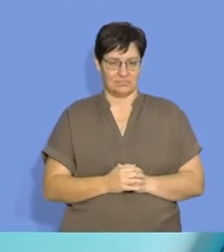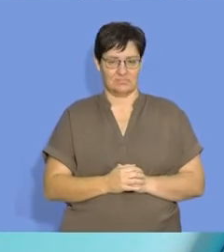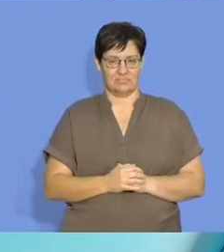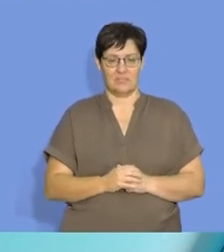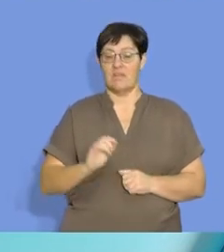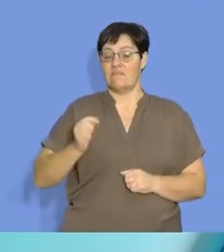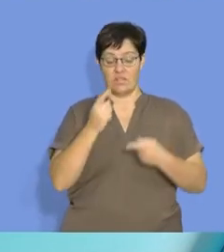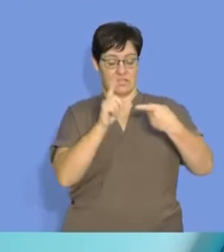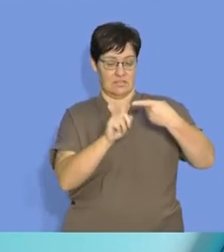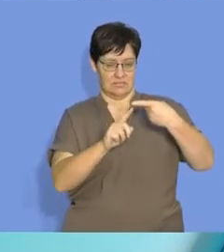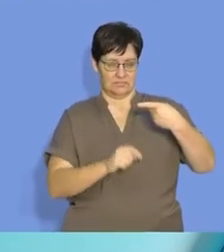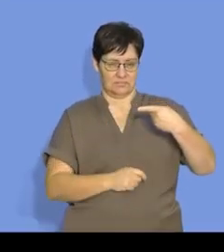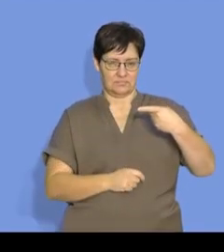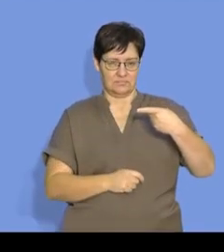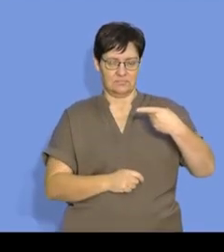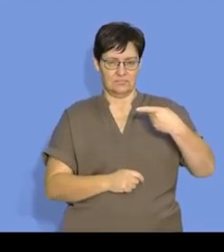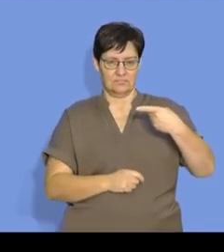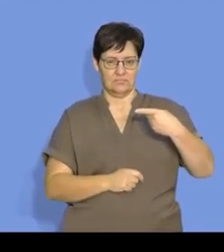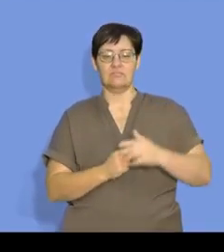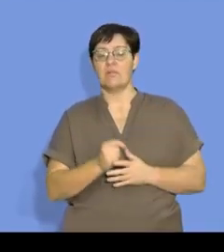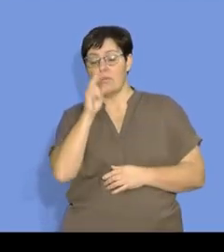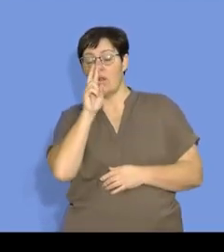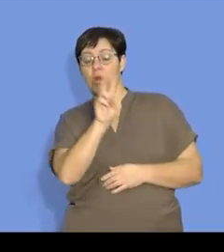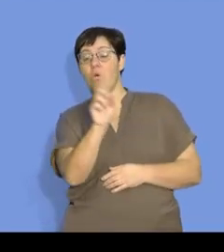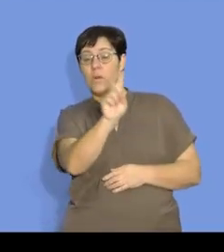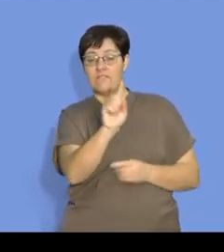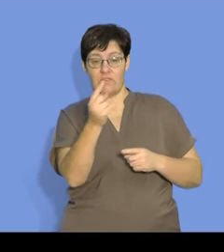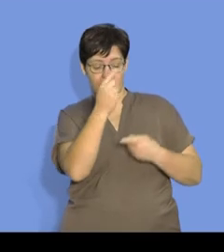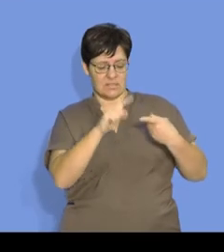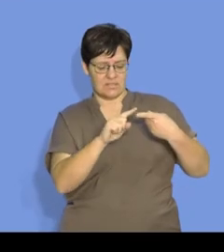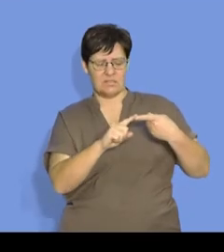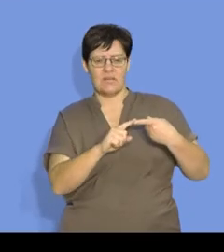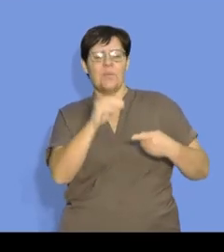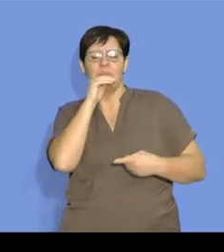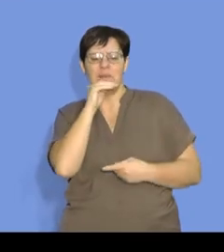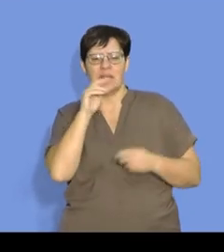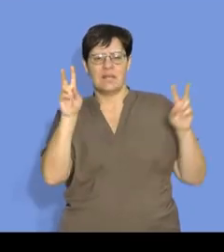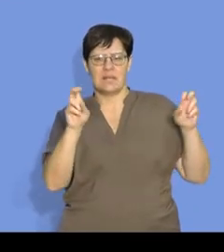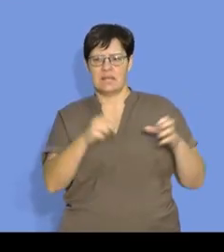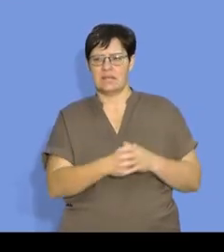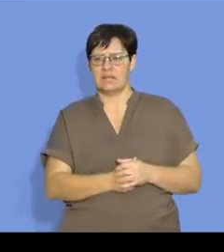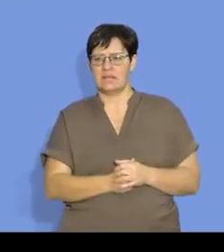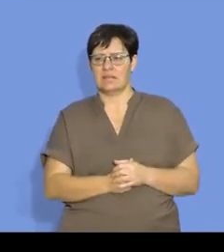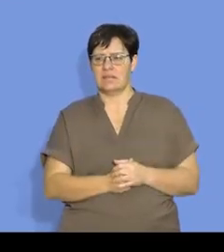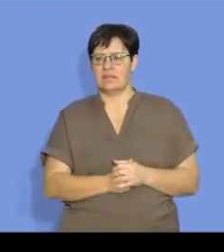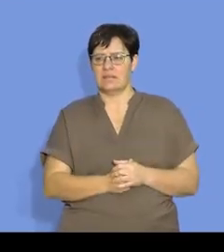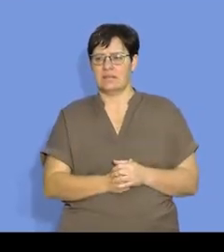So firstly, I would like to go and look at the definition of, sorry for that.